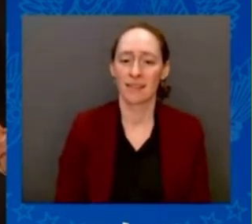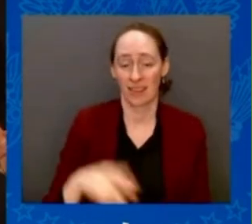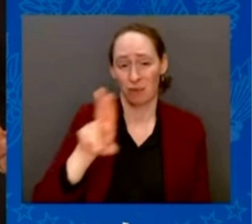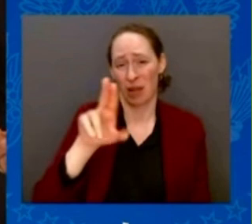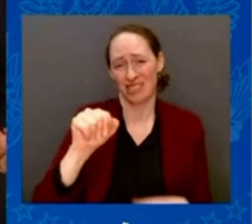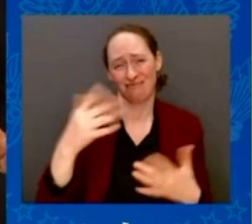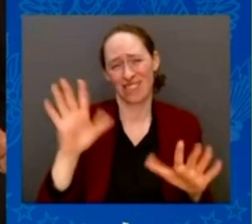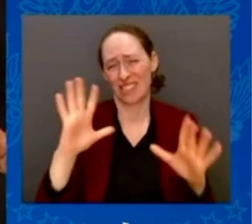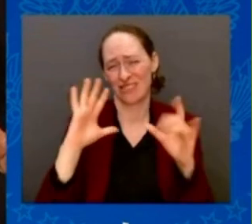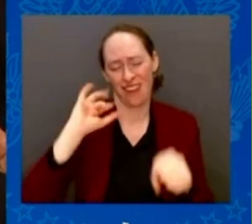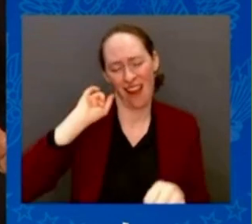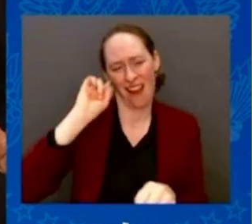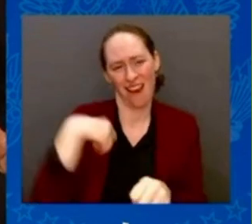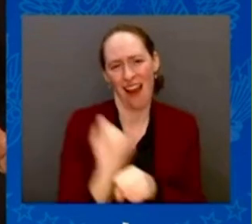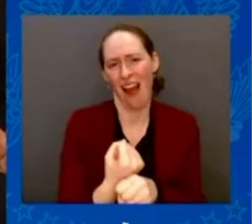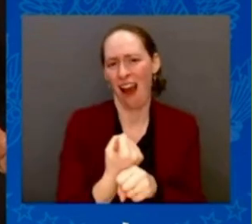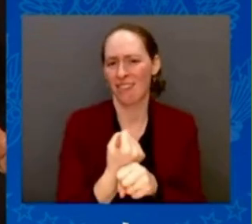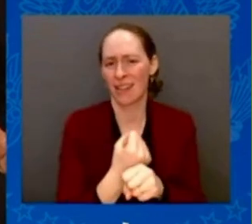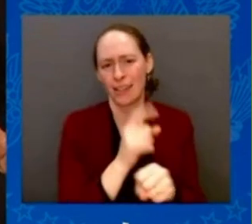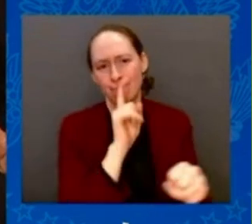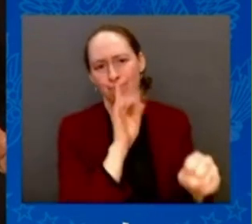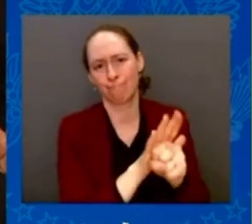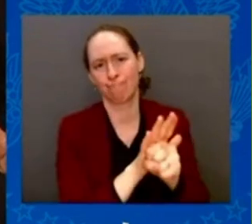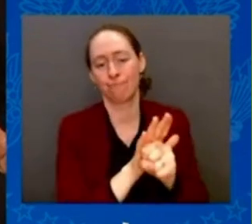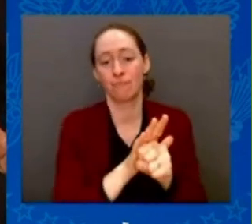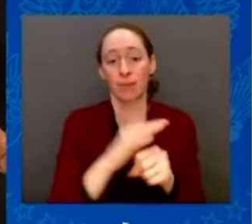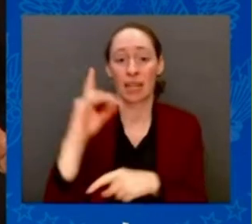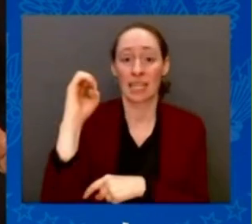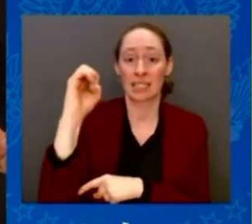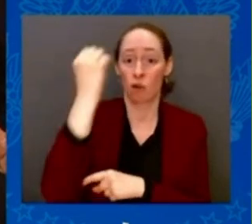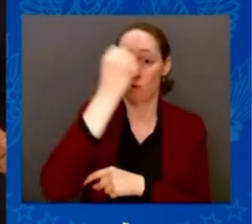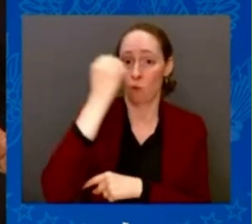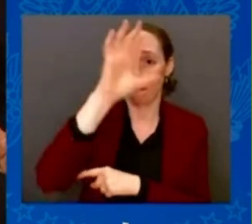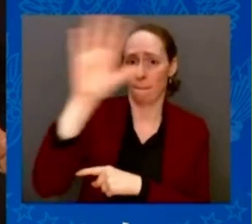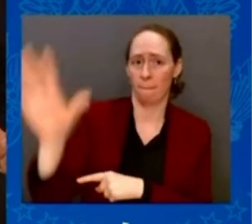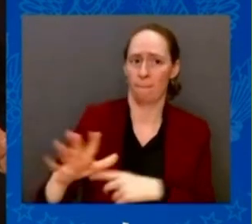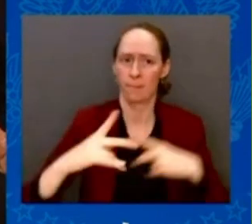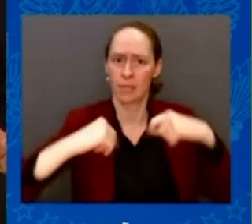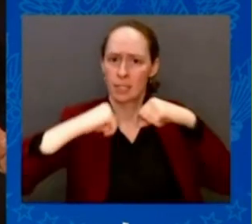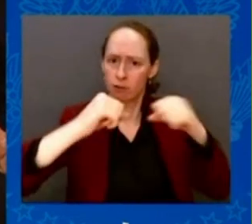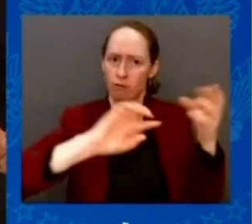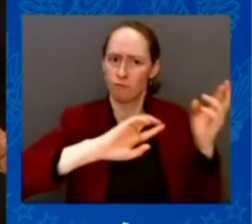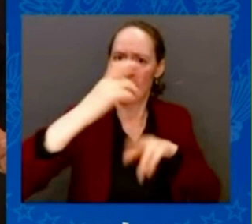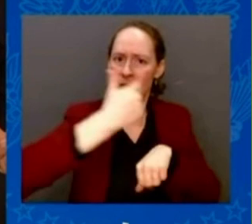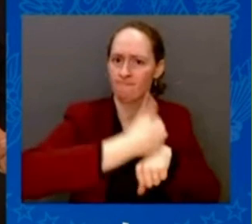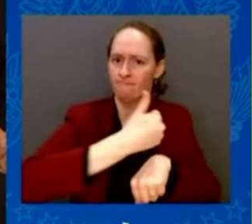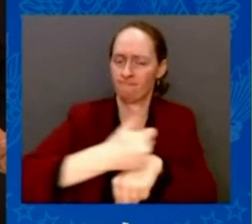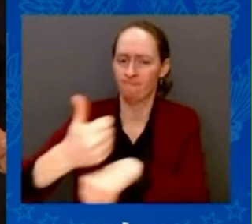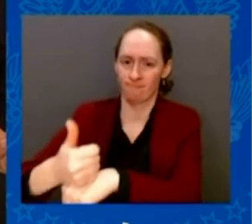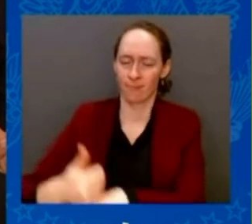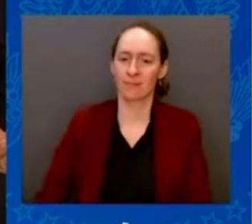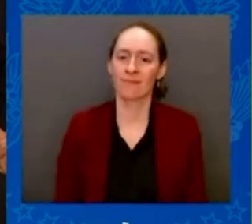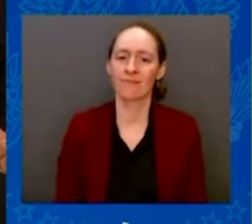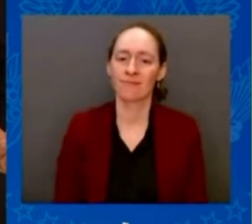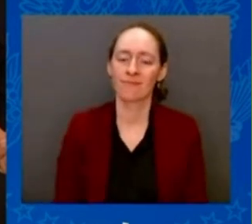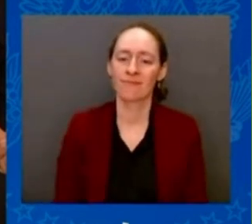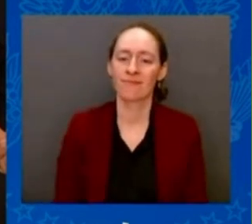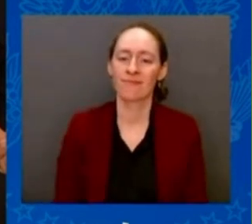thank you for hosting the next NATO summit after Vilnius in the United States.